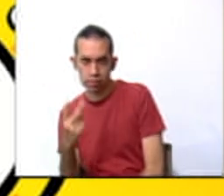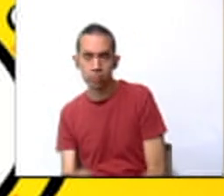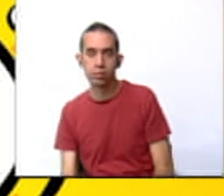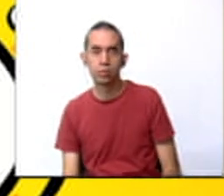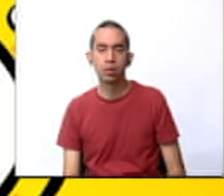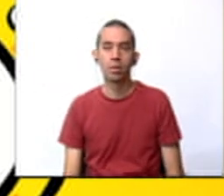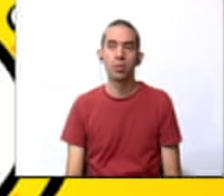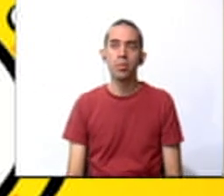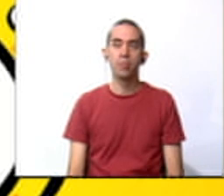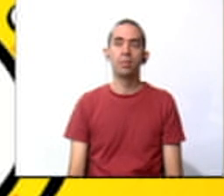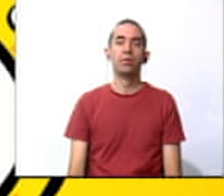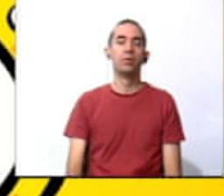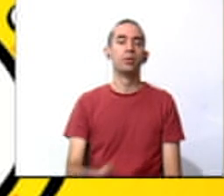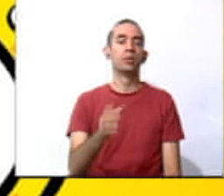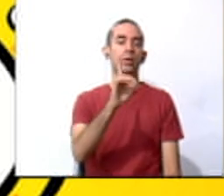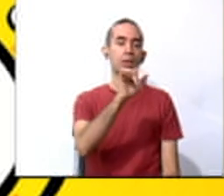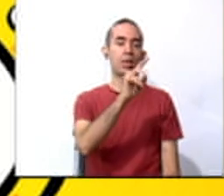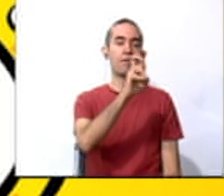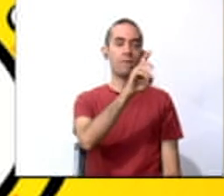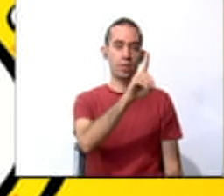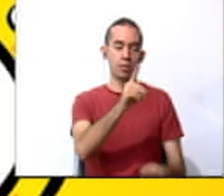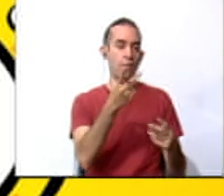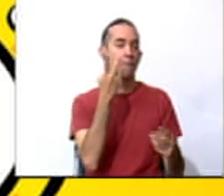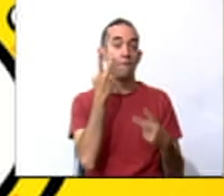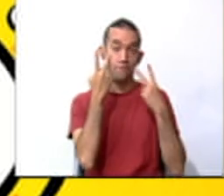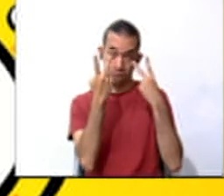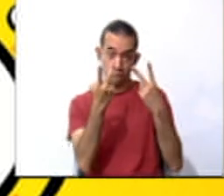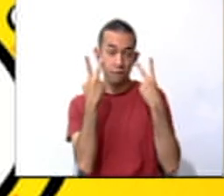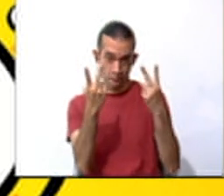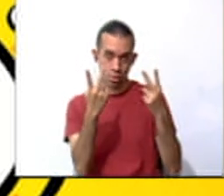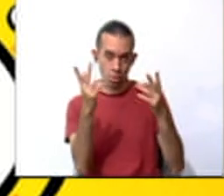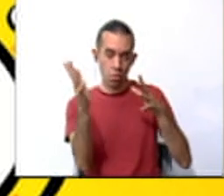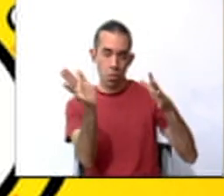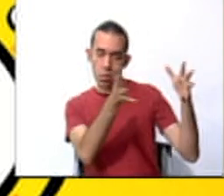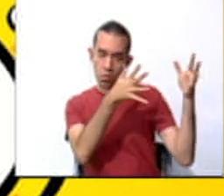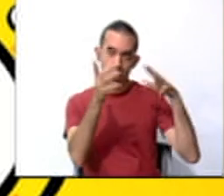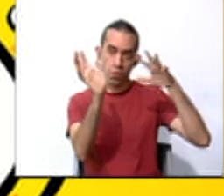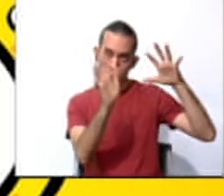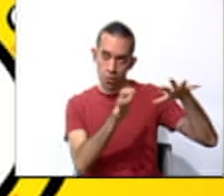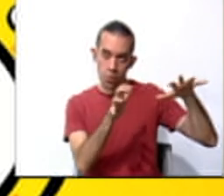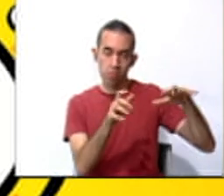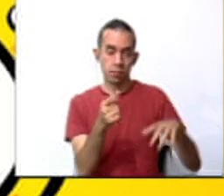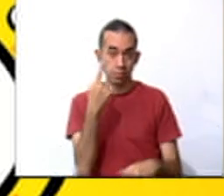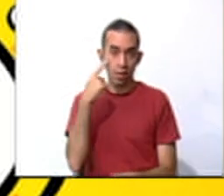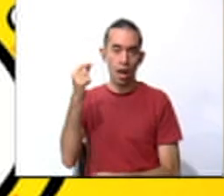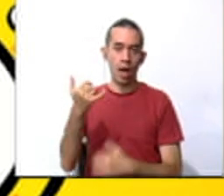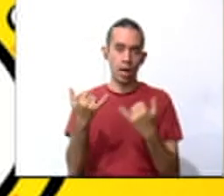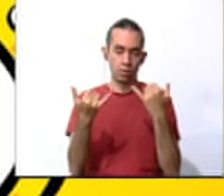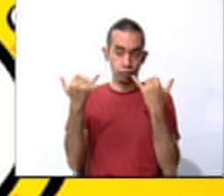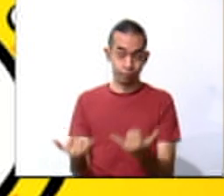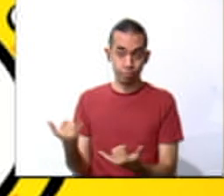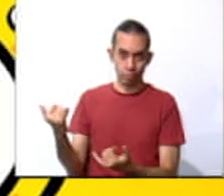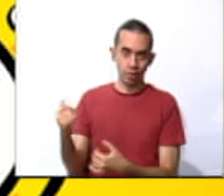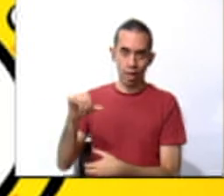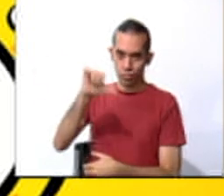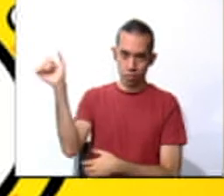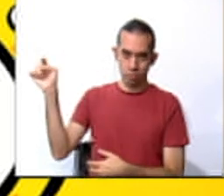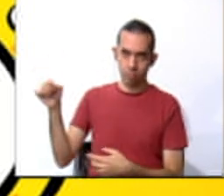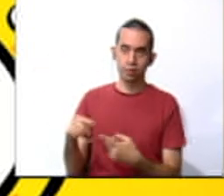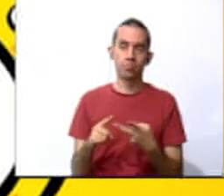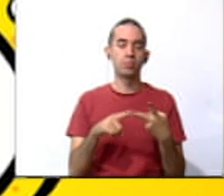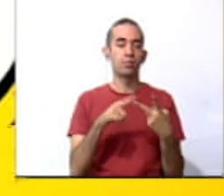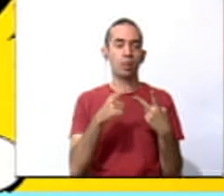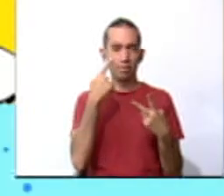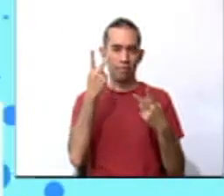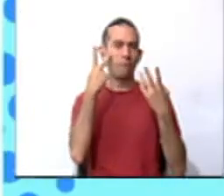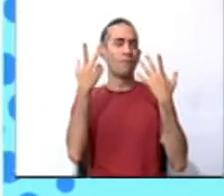David is watching the weather. That is why we have a blue arrow. David watched the